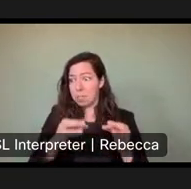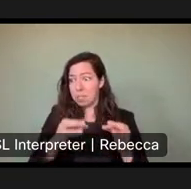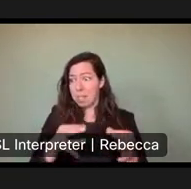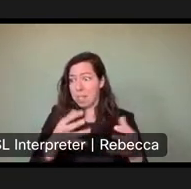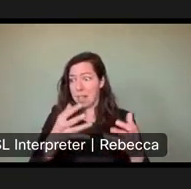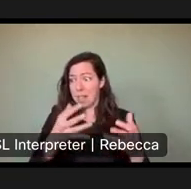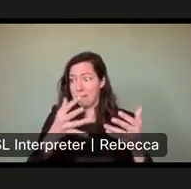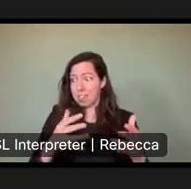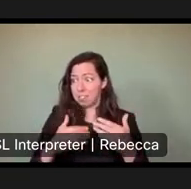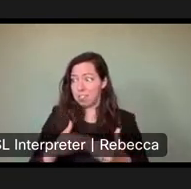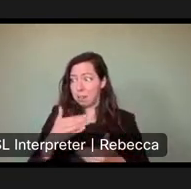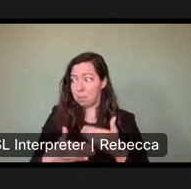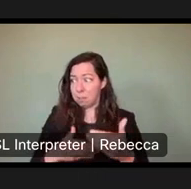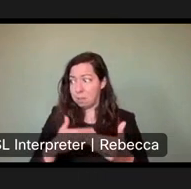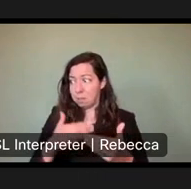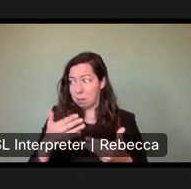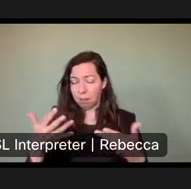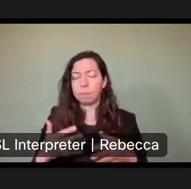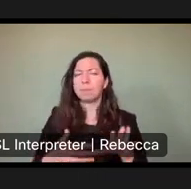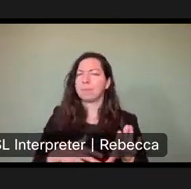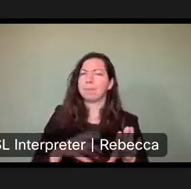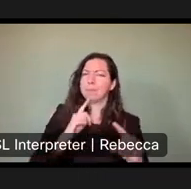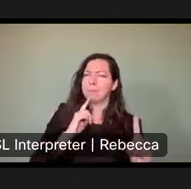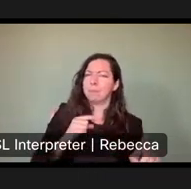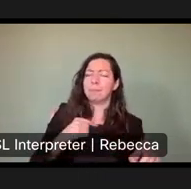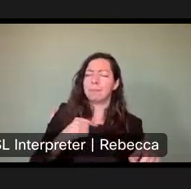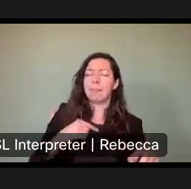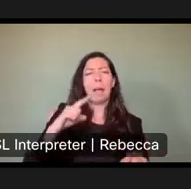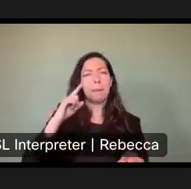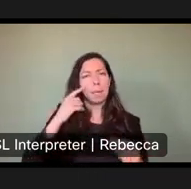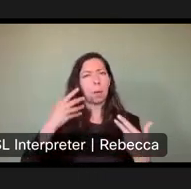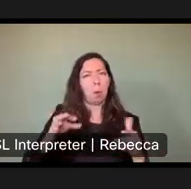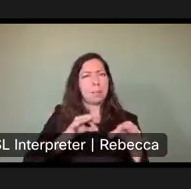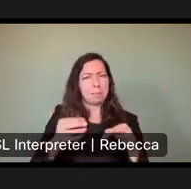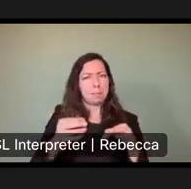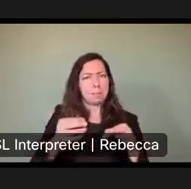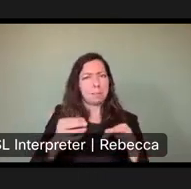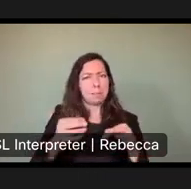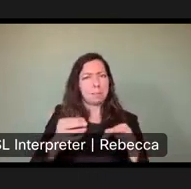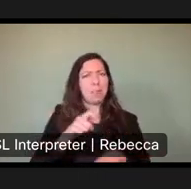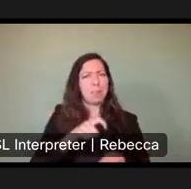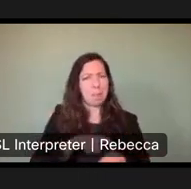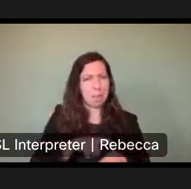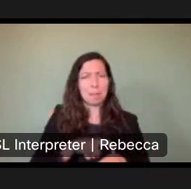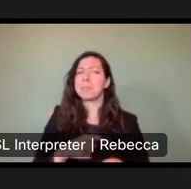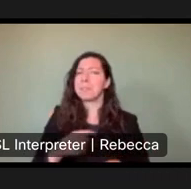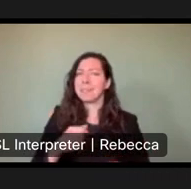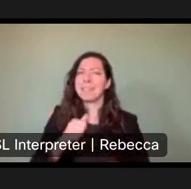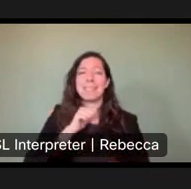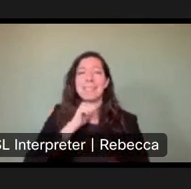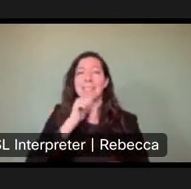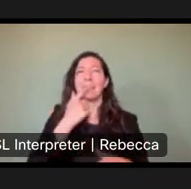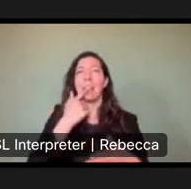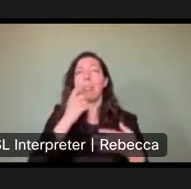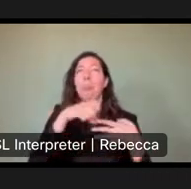addressed that several times that, uh, this is not just going through the steps. This is a part of our process. We are gathering